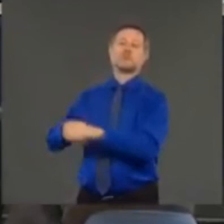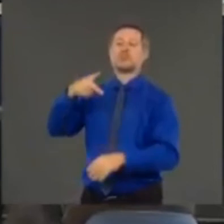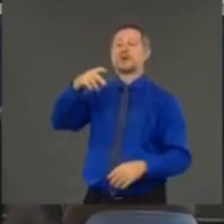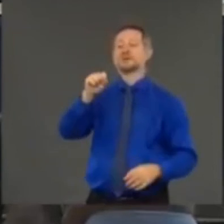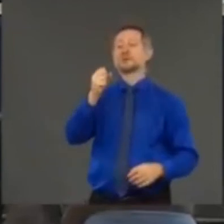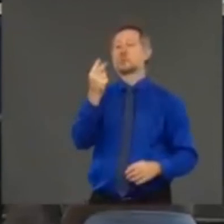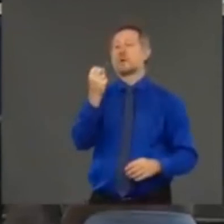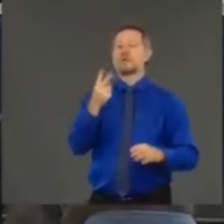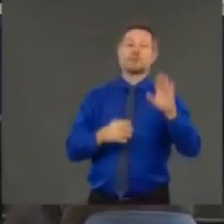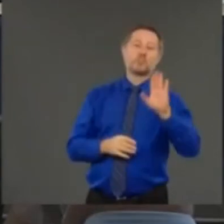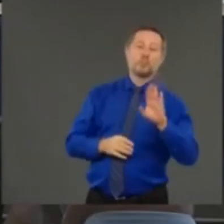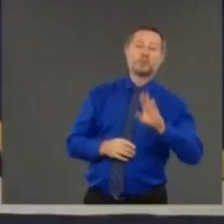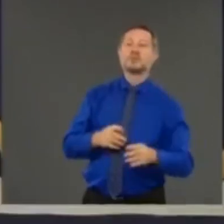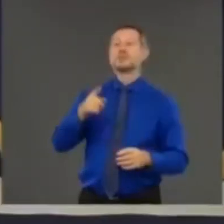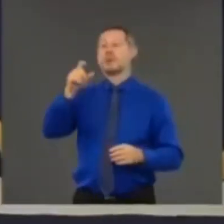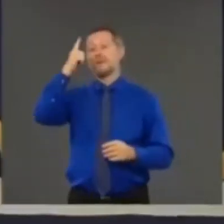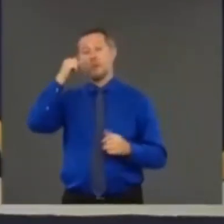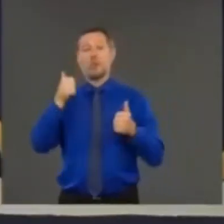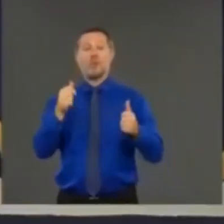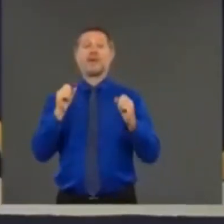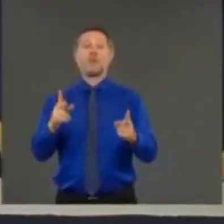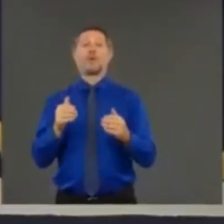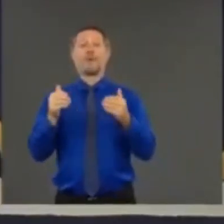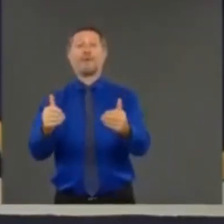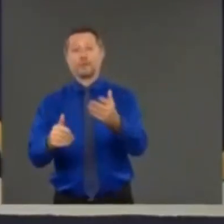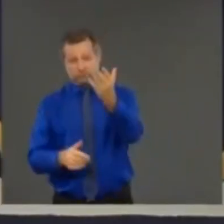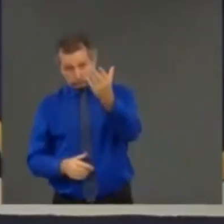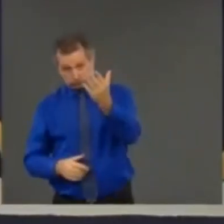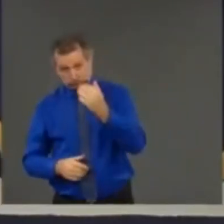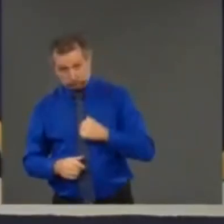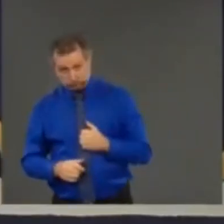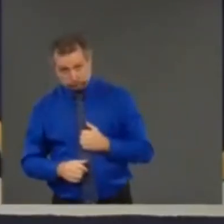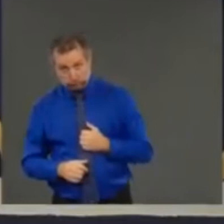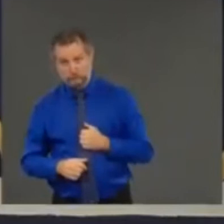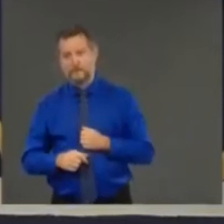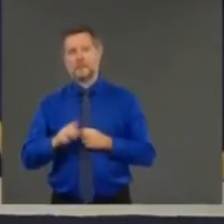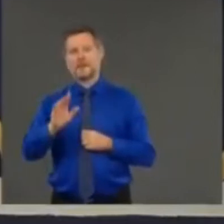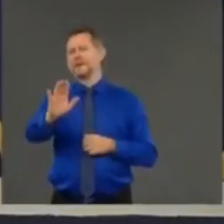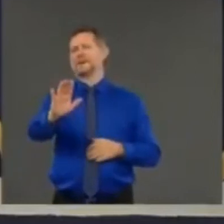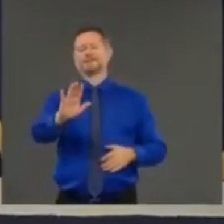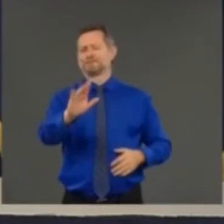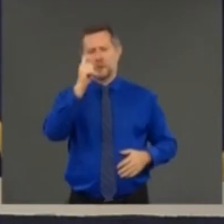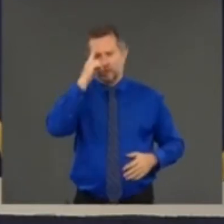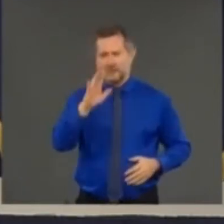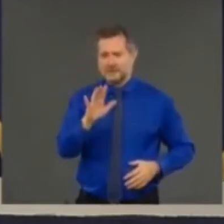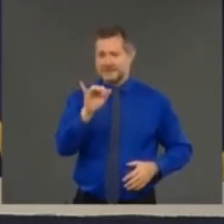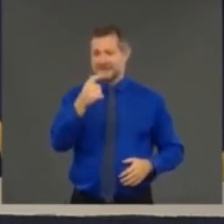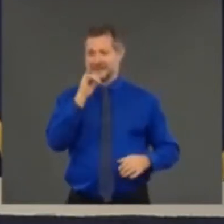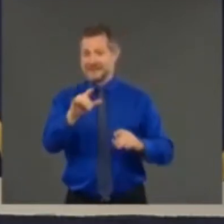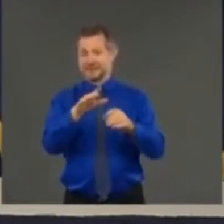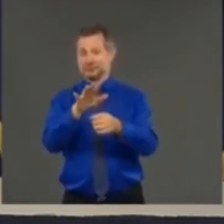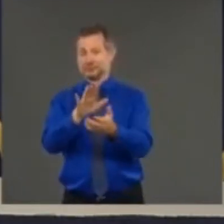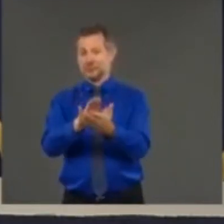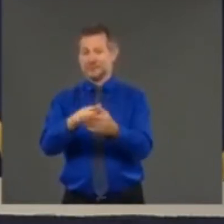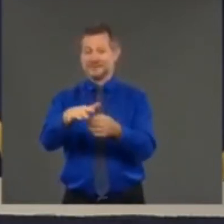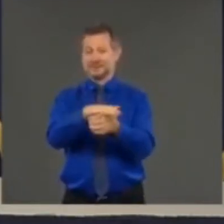say okay the governor said it's okay well if you have where you have a district with multiple schools they have to